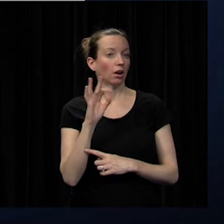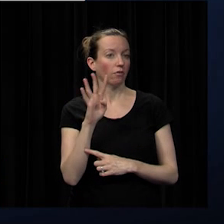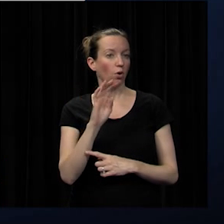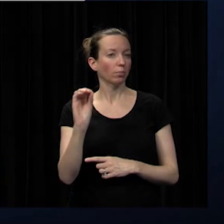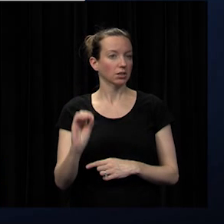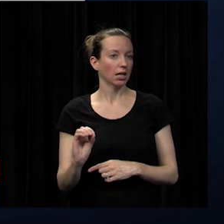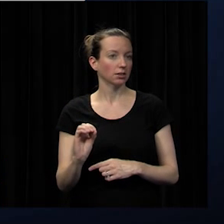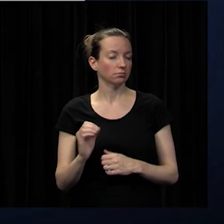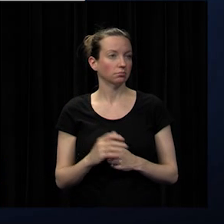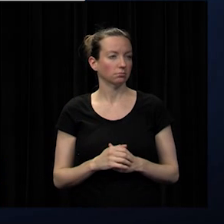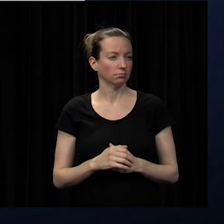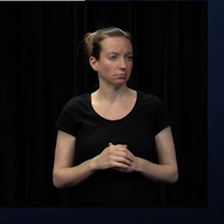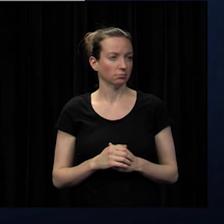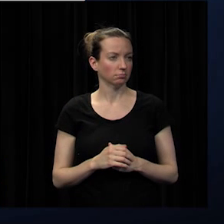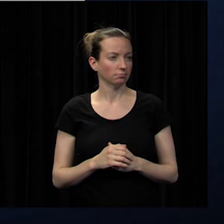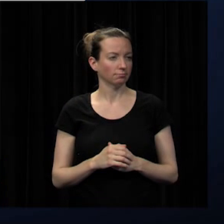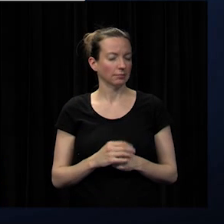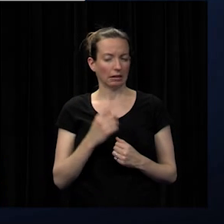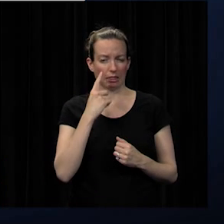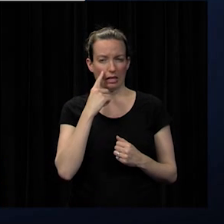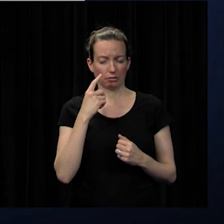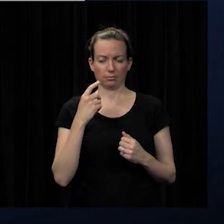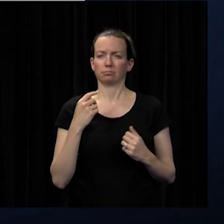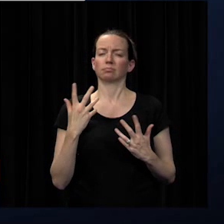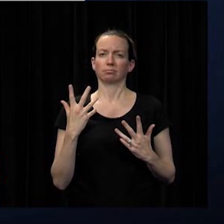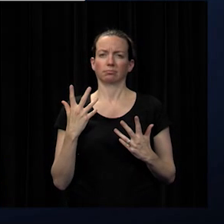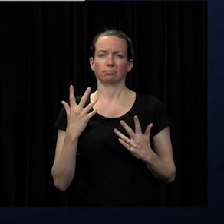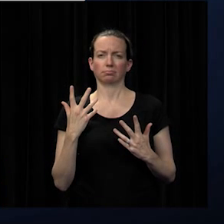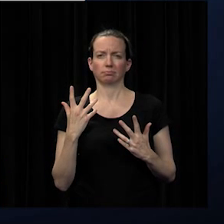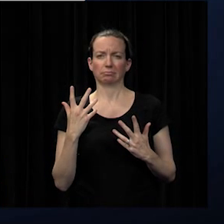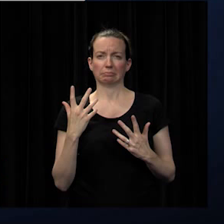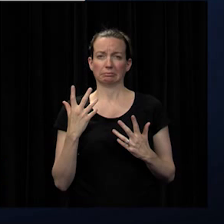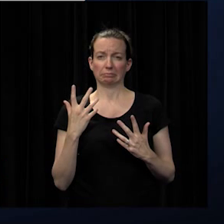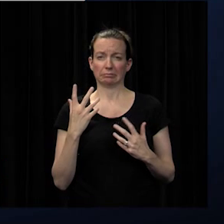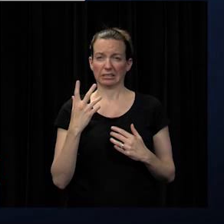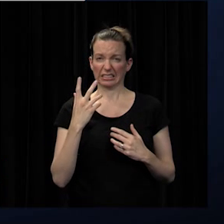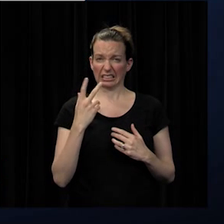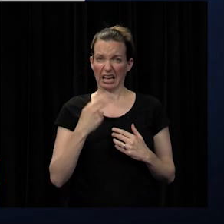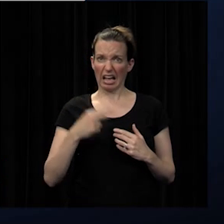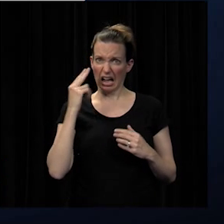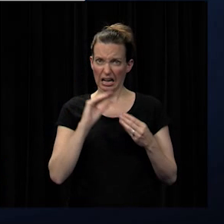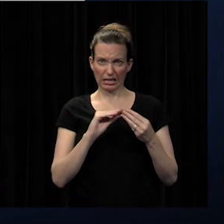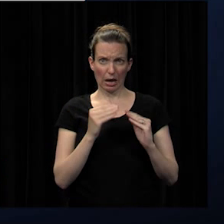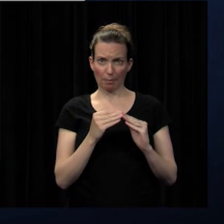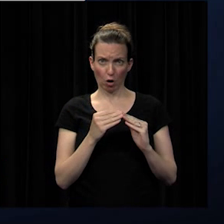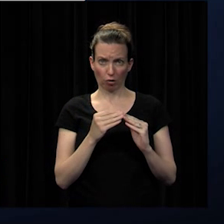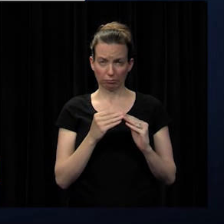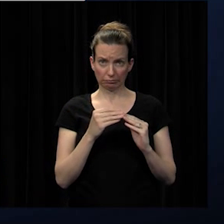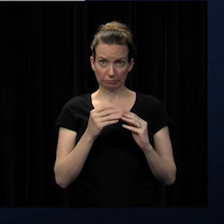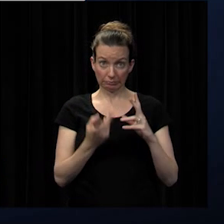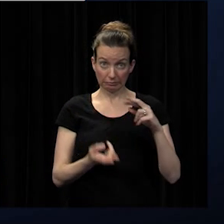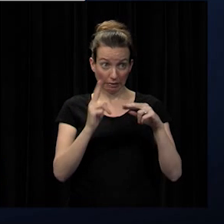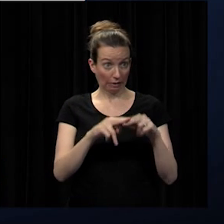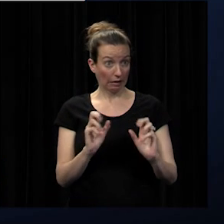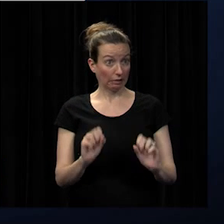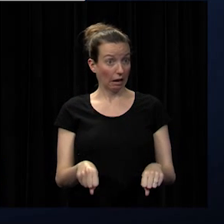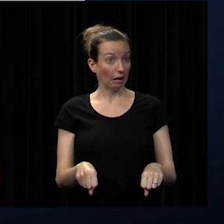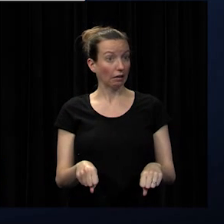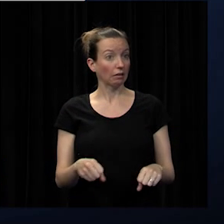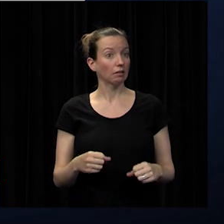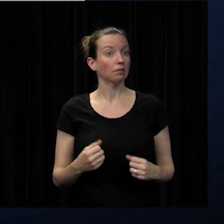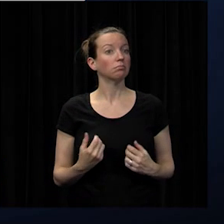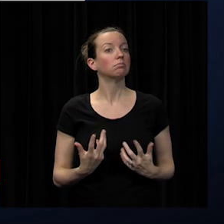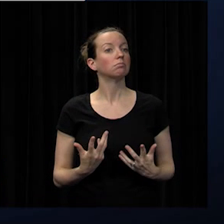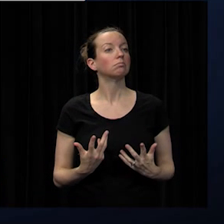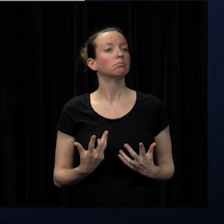and you a little bit think about oh my gosh that's a very high score how are we going to beat that score but we could